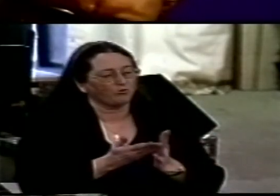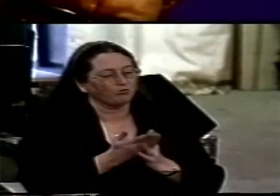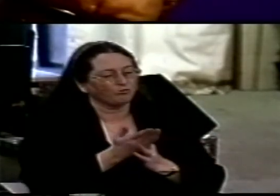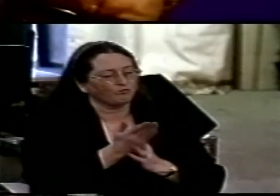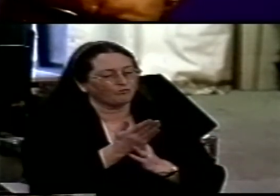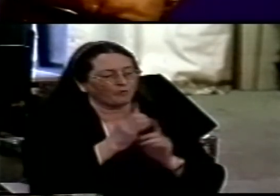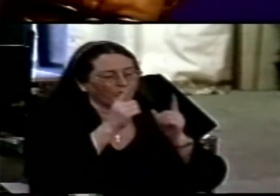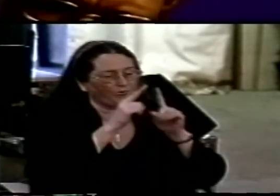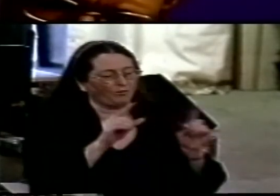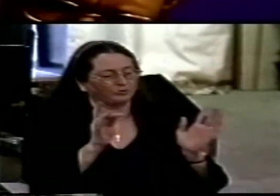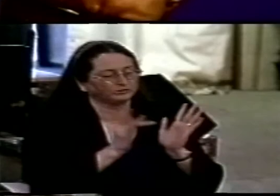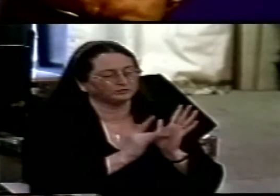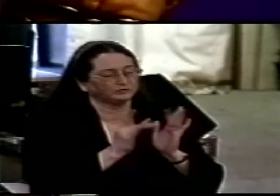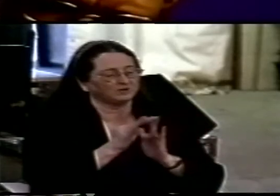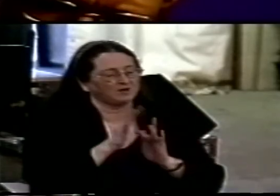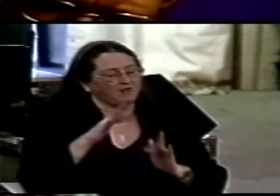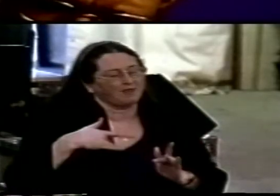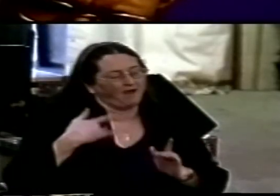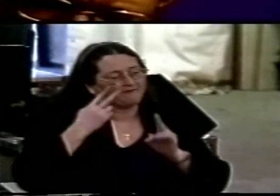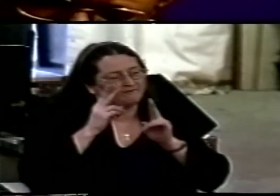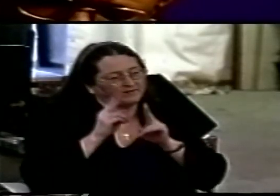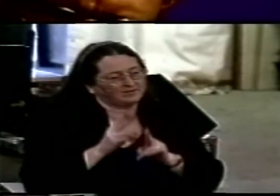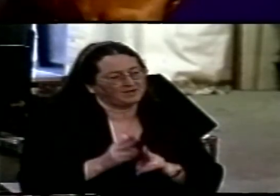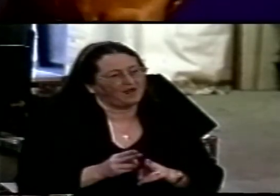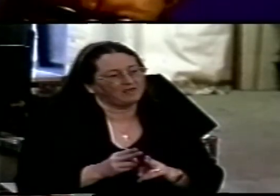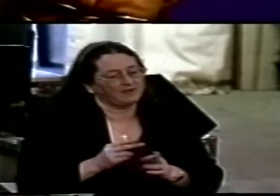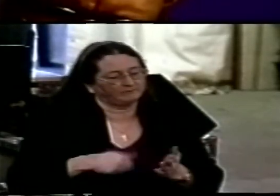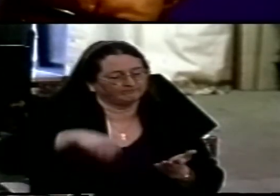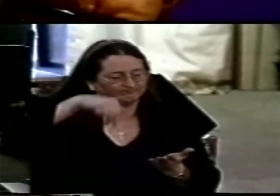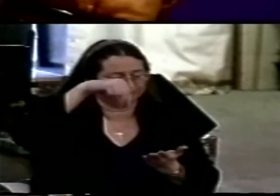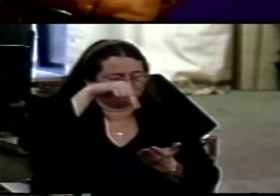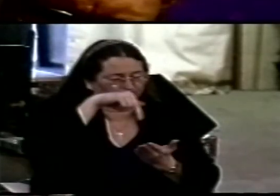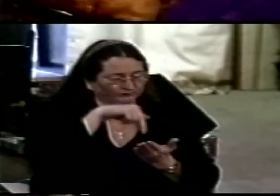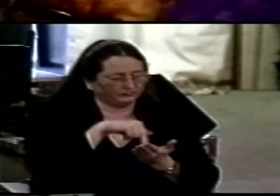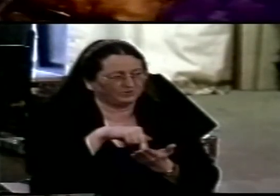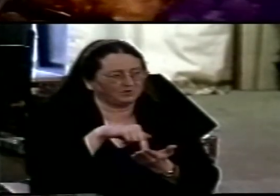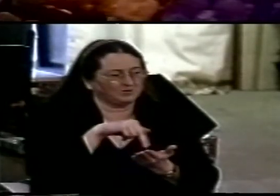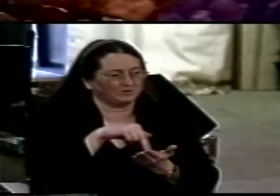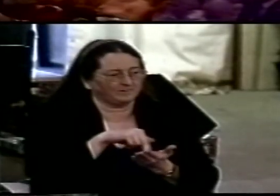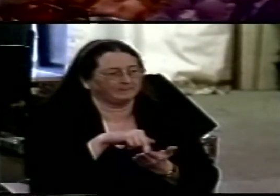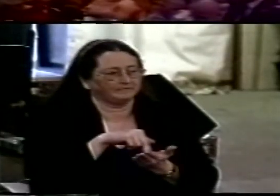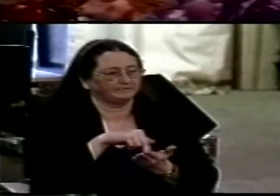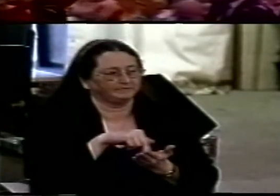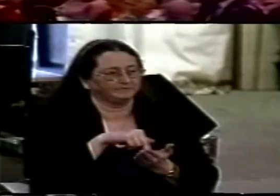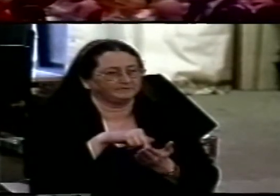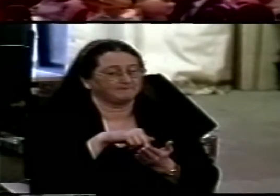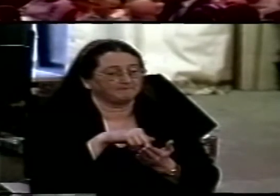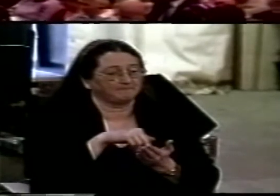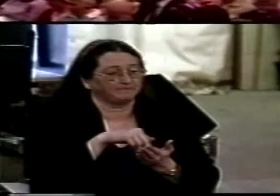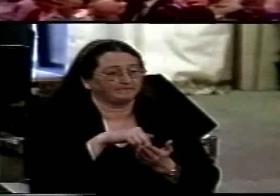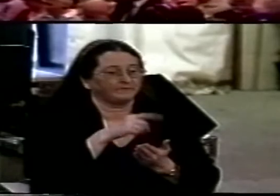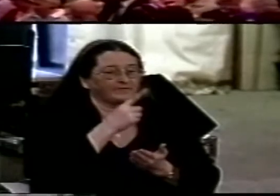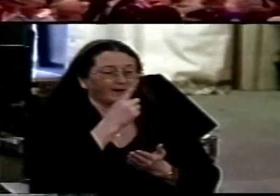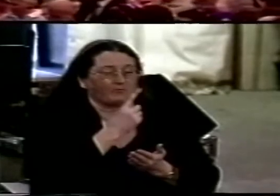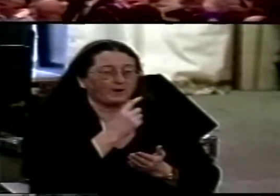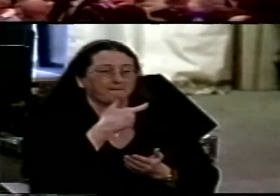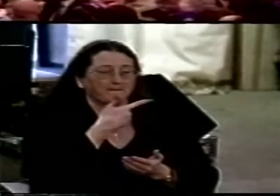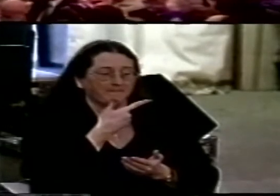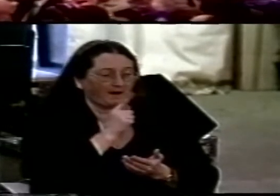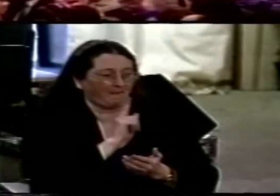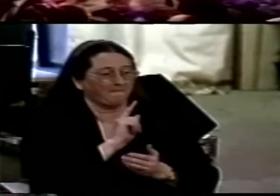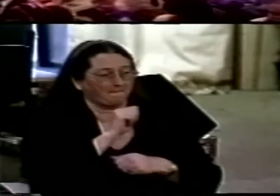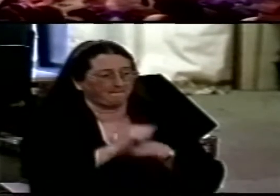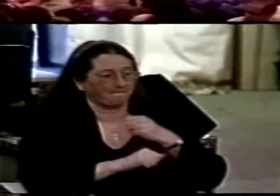life and death and resurrection be your people of purpose